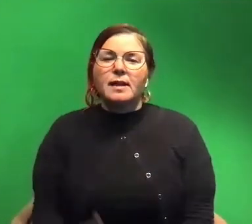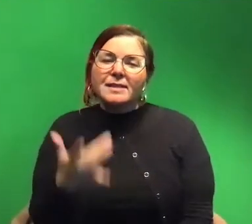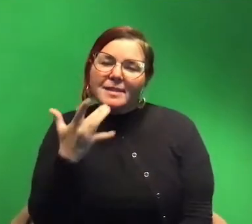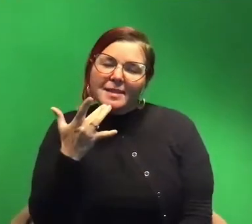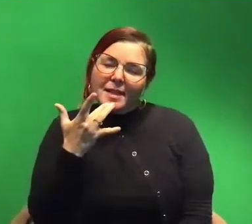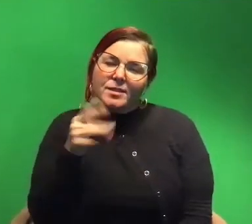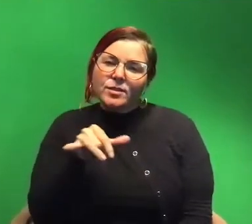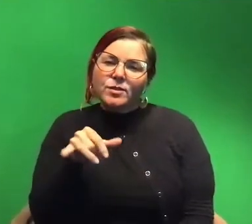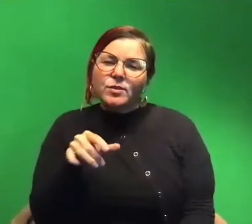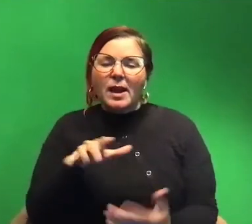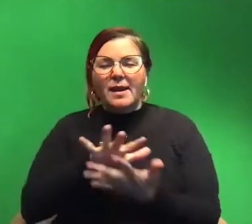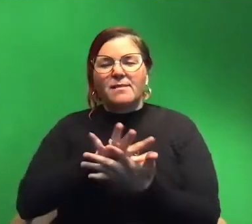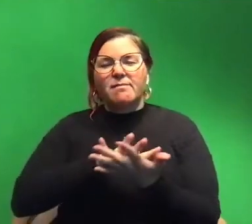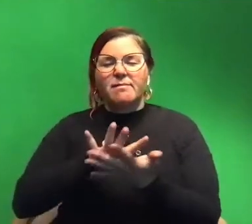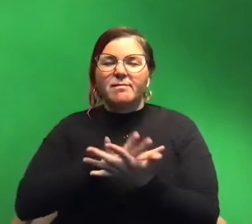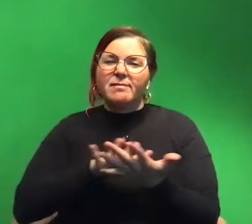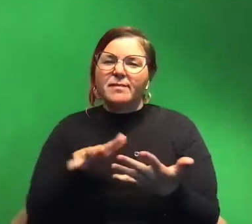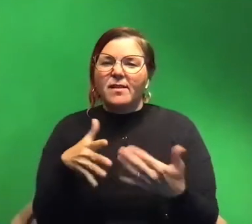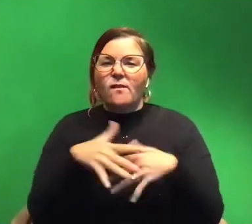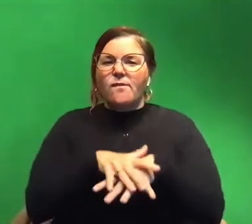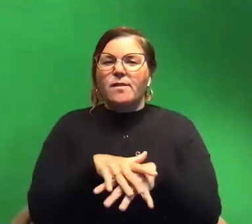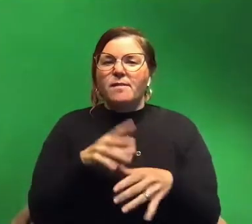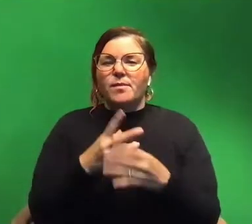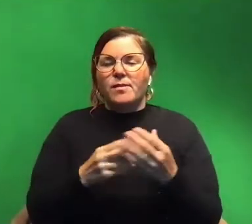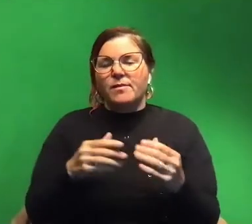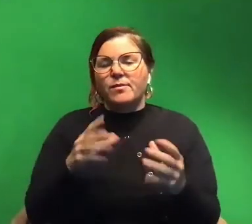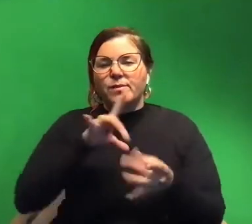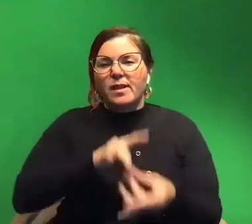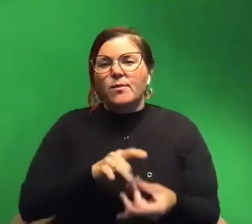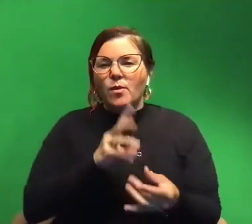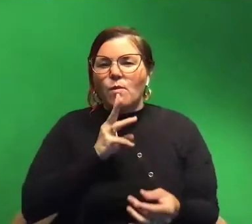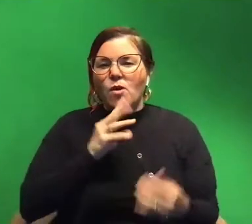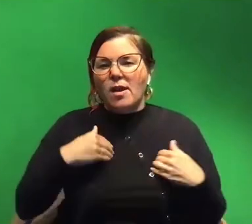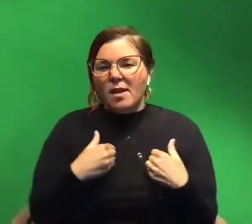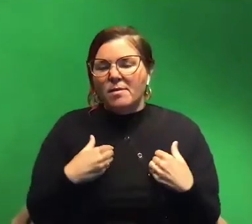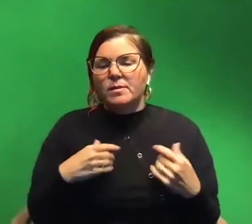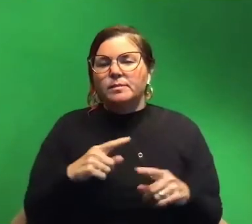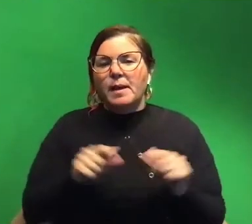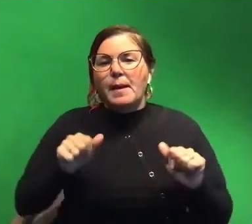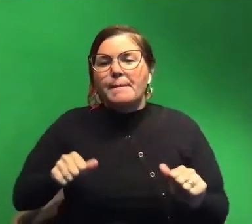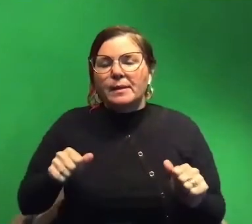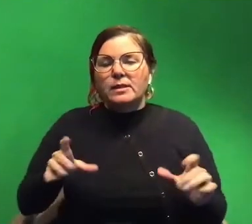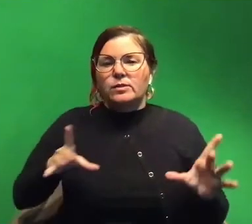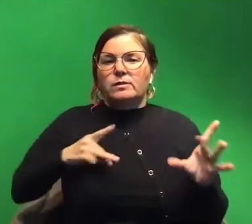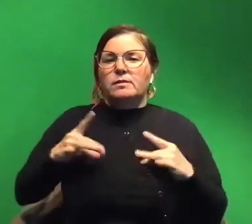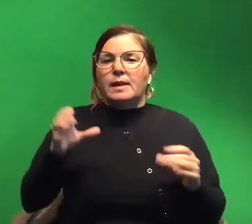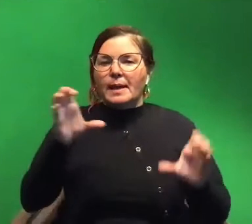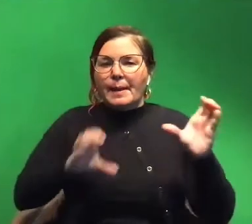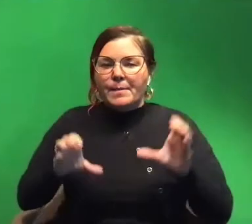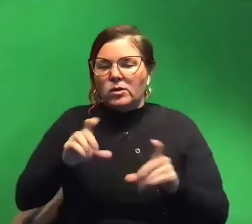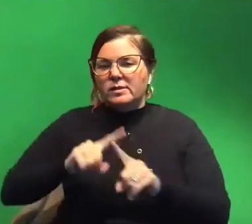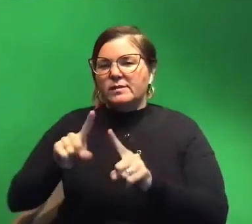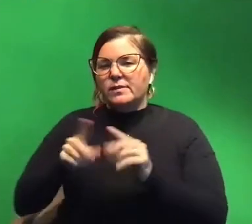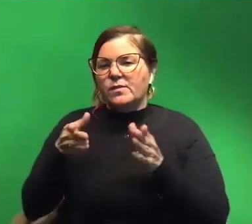Those senses get a little bit muddled when we talk about aquatic animals. Um but the ability to pick up chemicals in these different ways